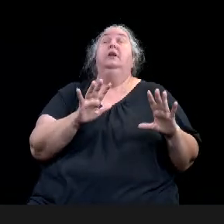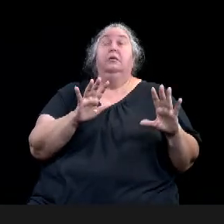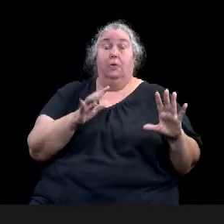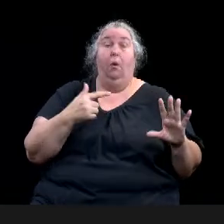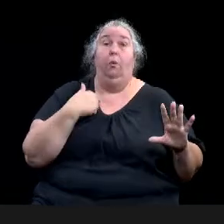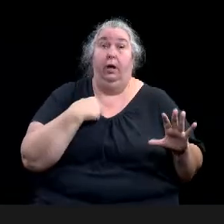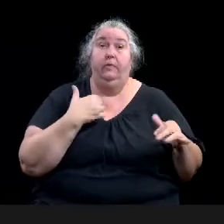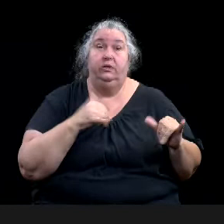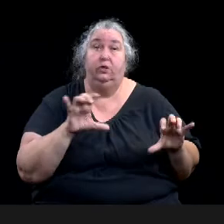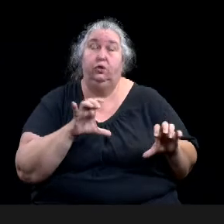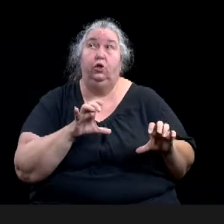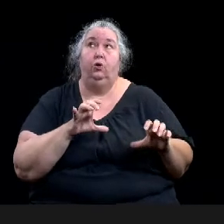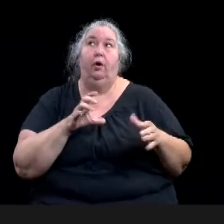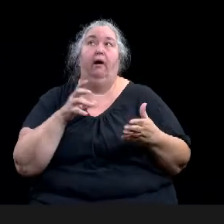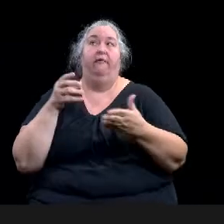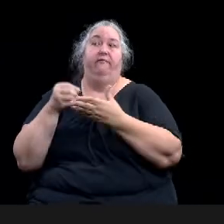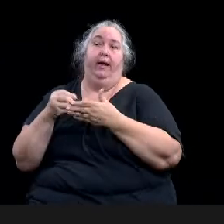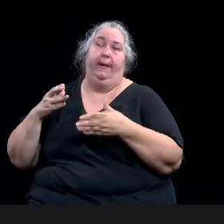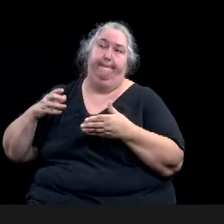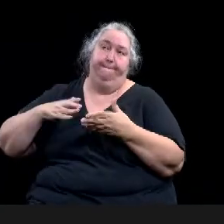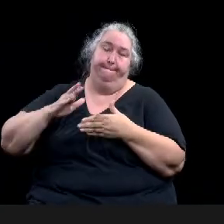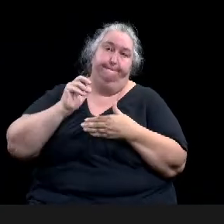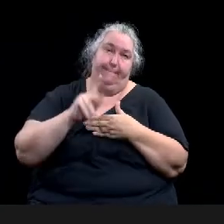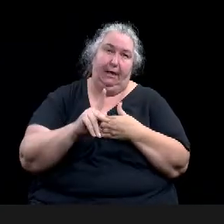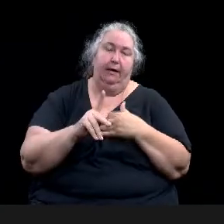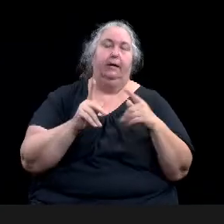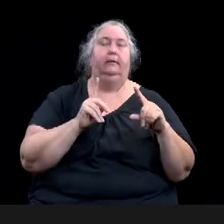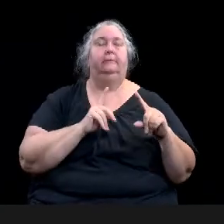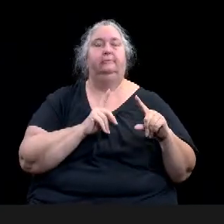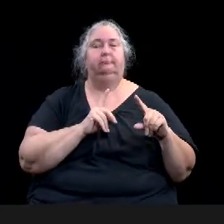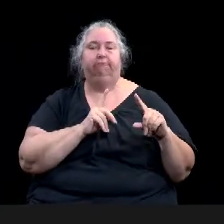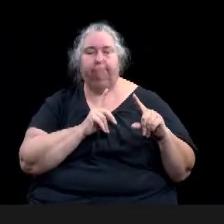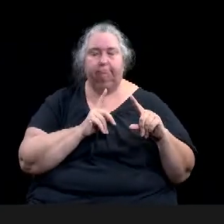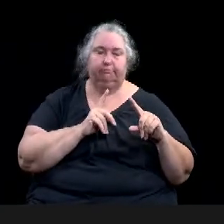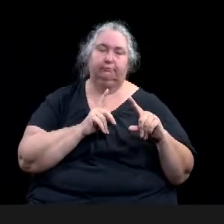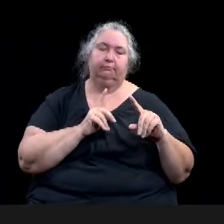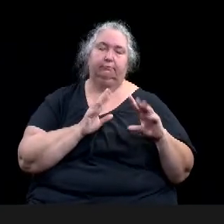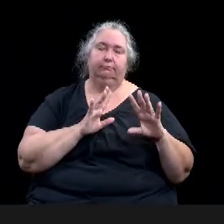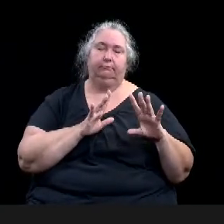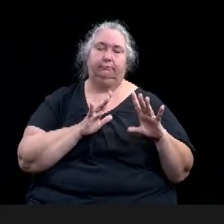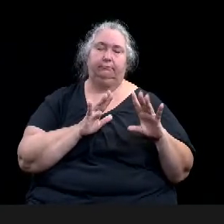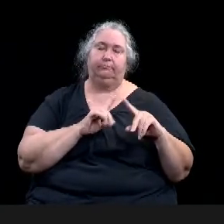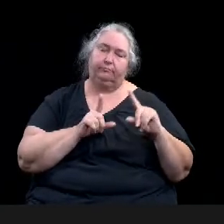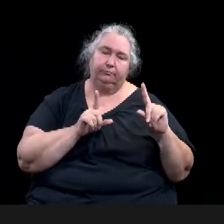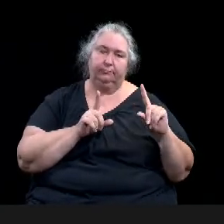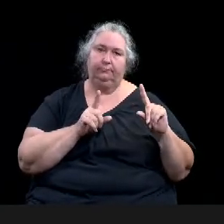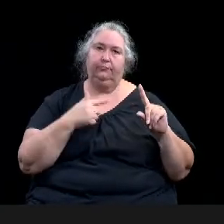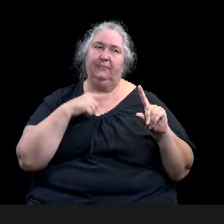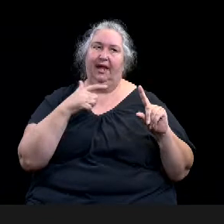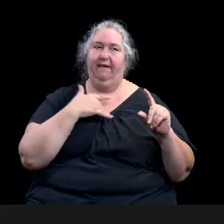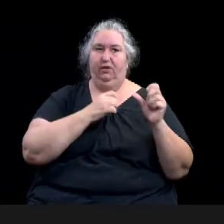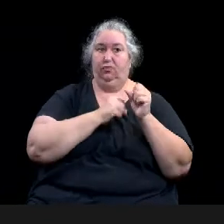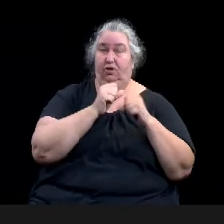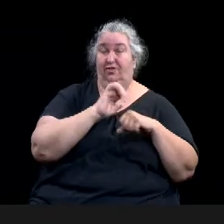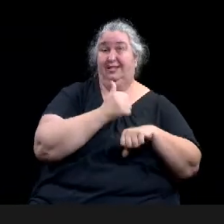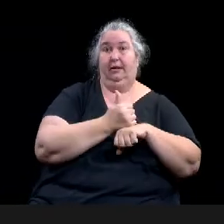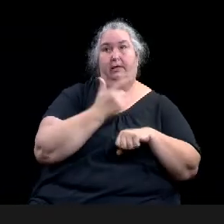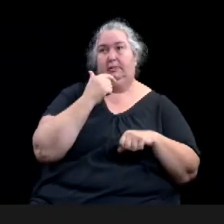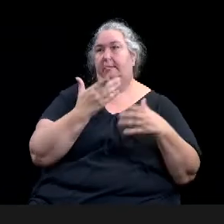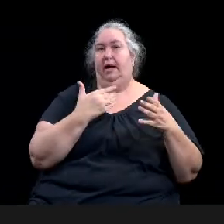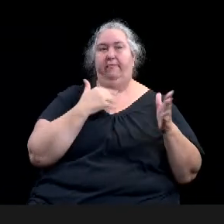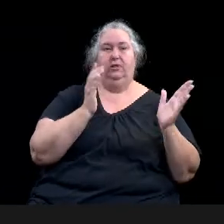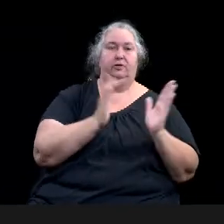the structure set up that way, because there might be small grants that that works quite well, or there may be more well-funded neighborhoods that will work quite well.